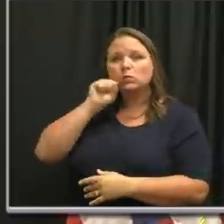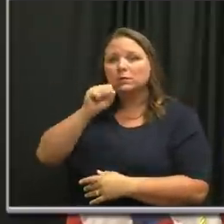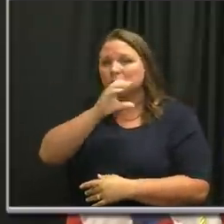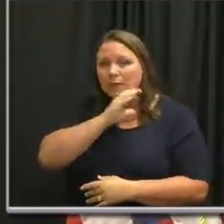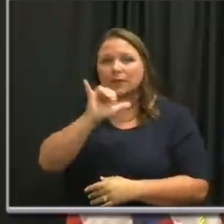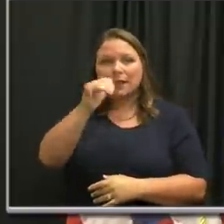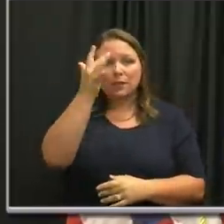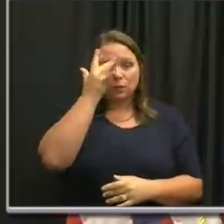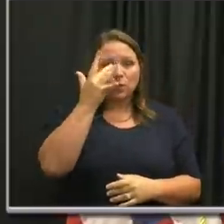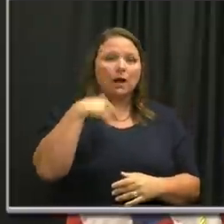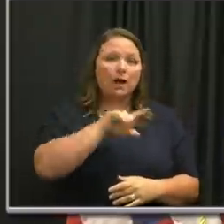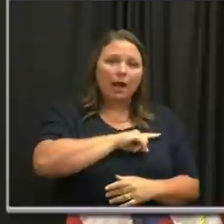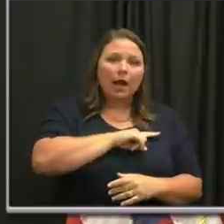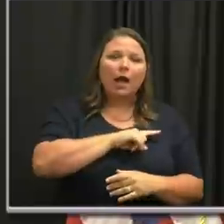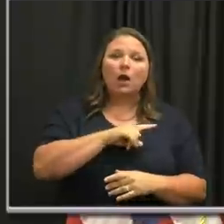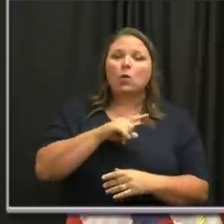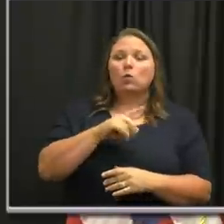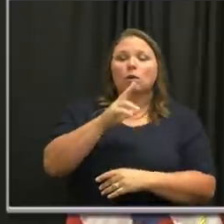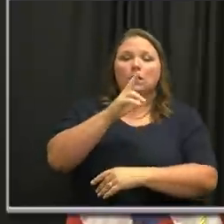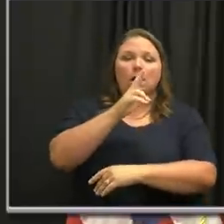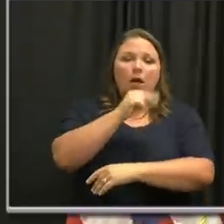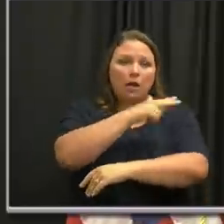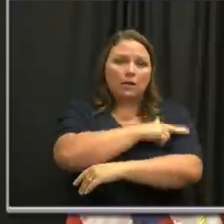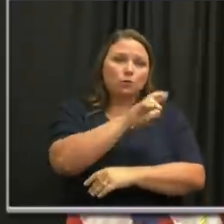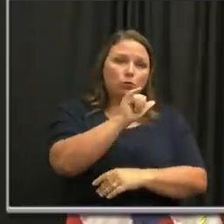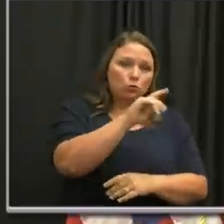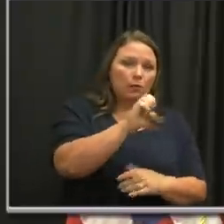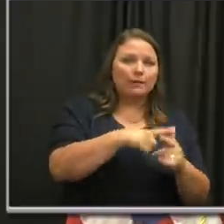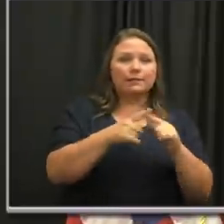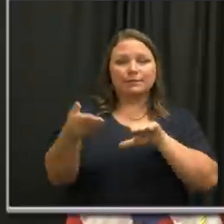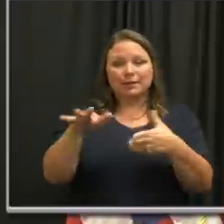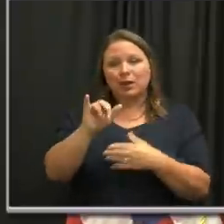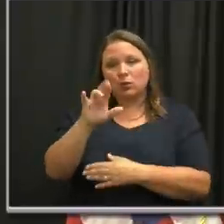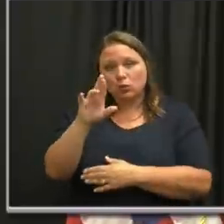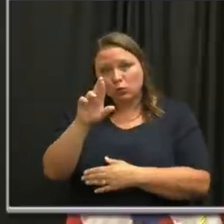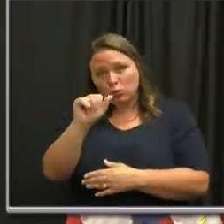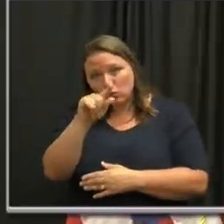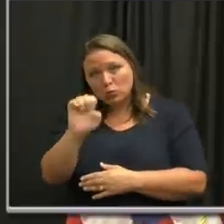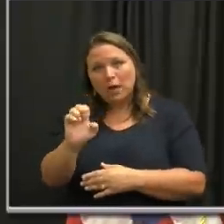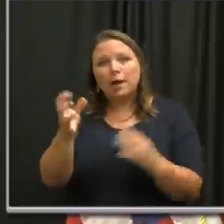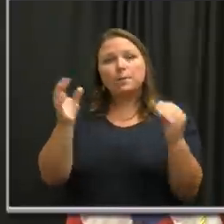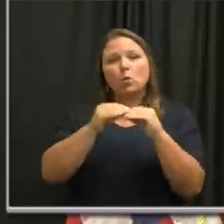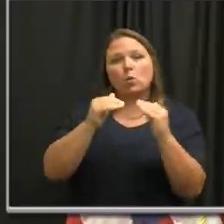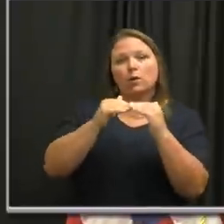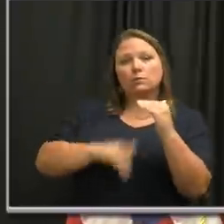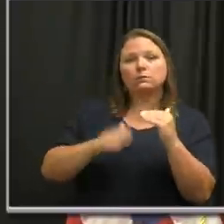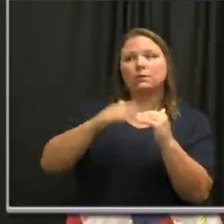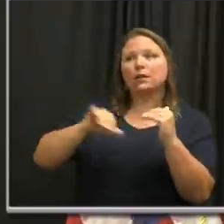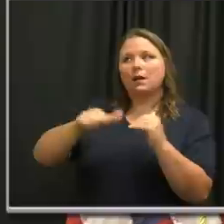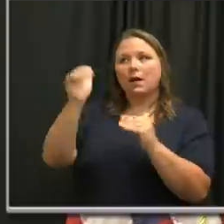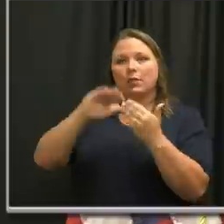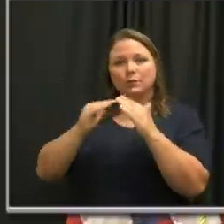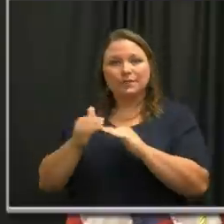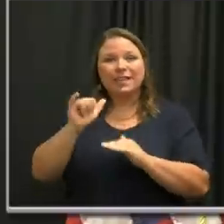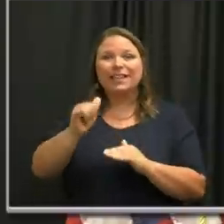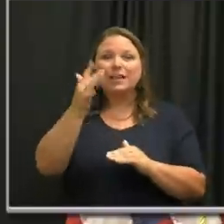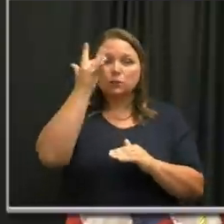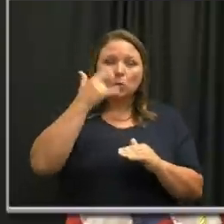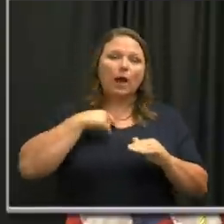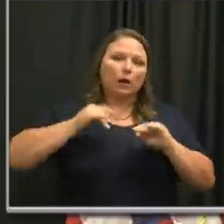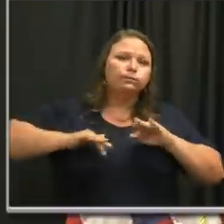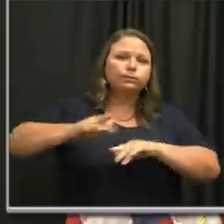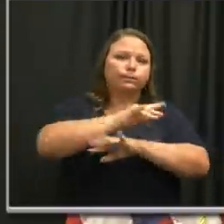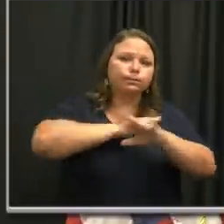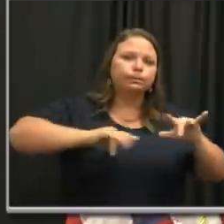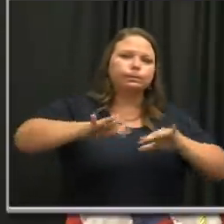our hospitalization and mortality rates are lower than other cities. And this is one of the reasons why the virus spreads within our